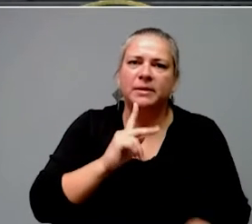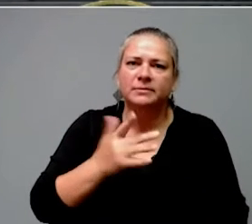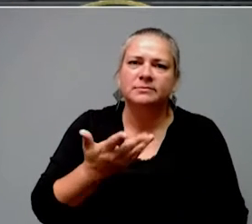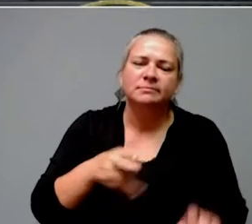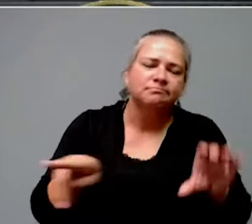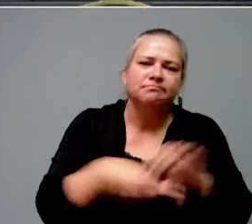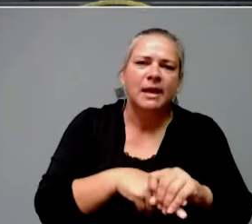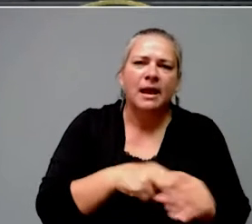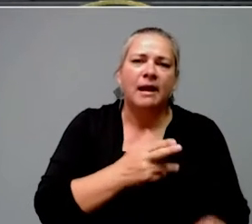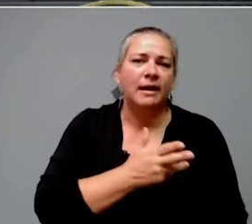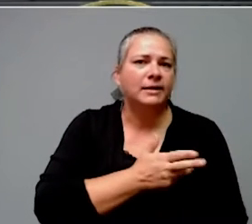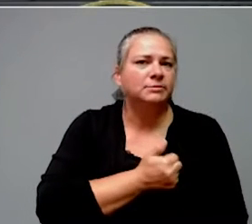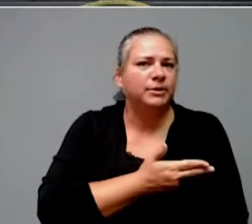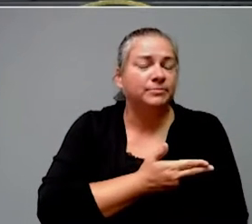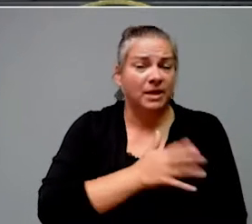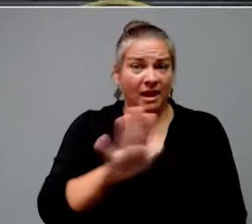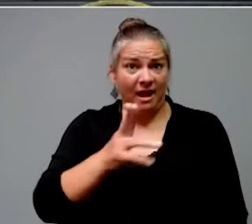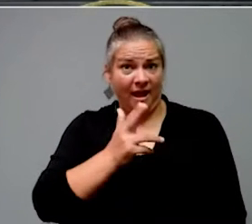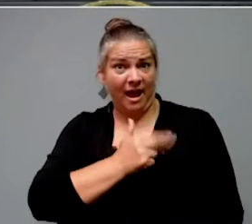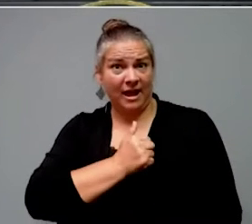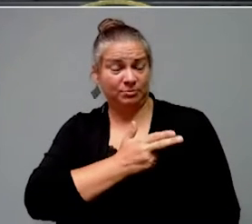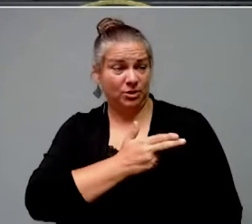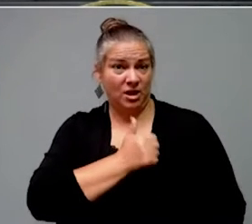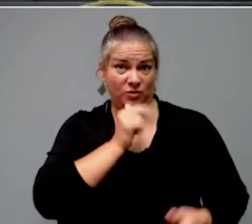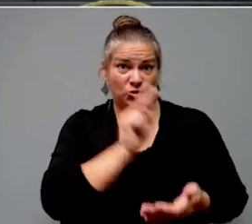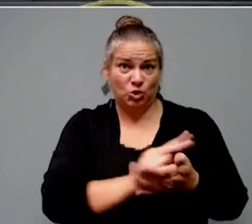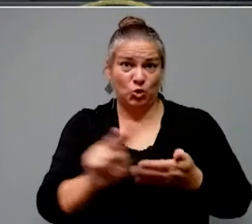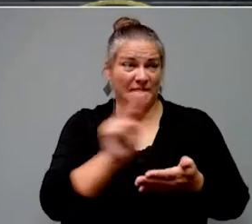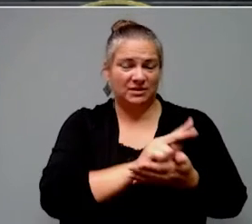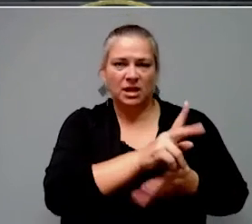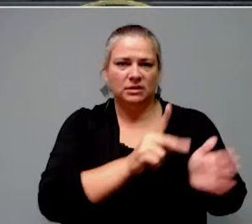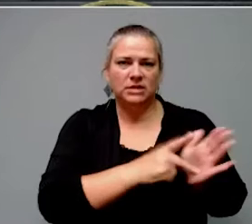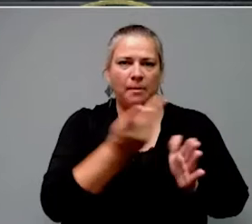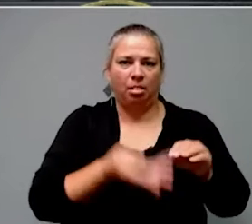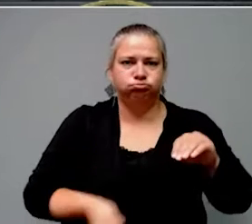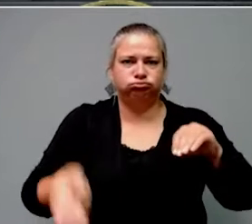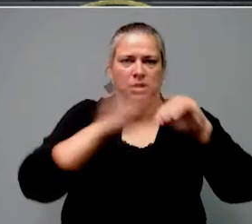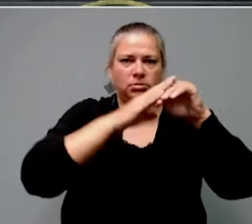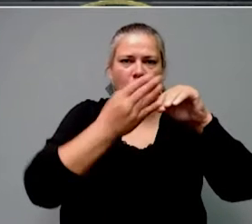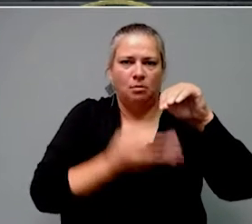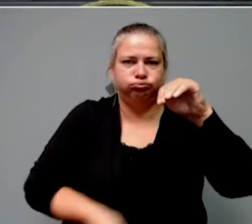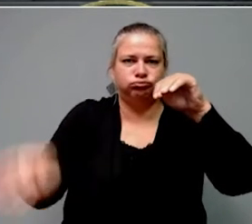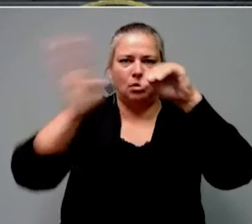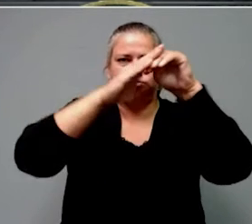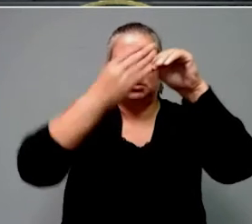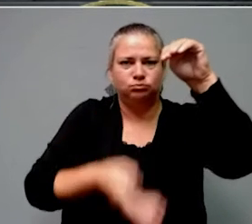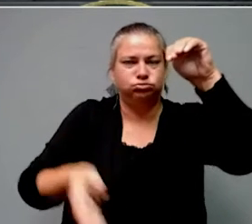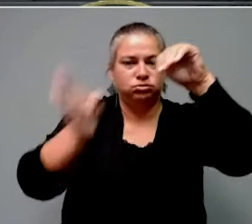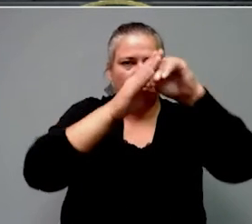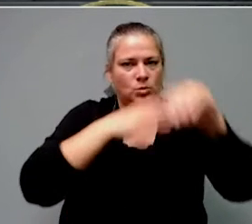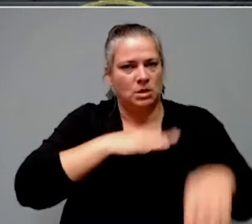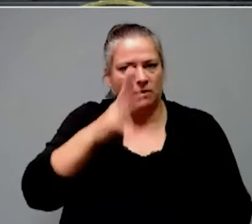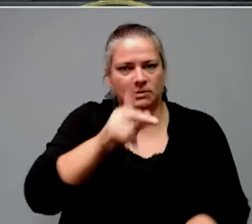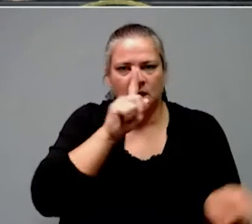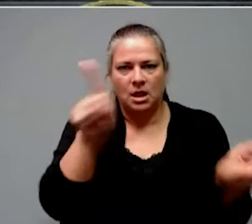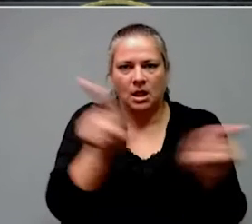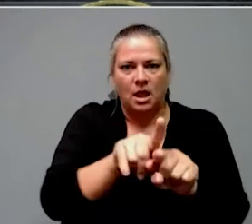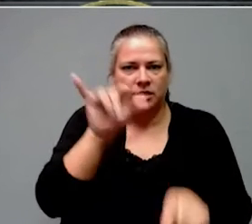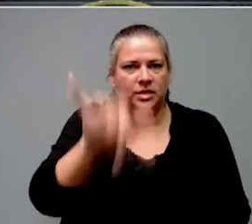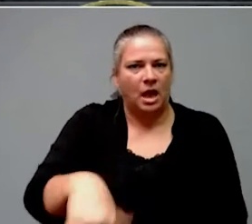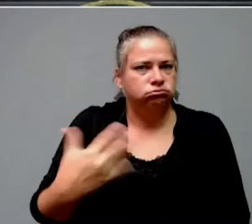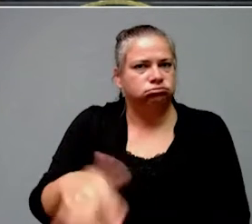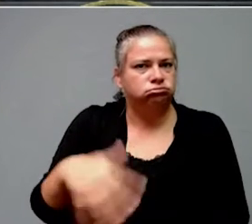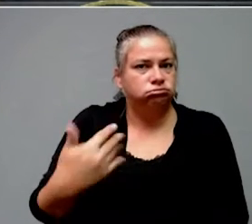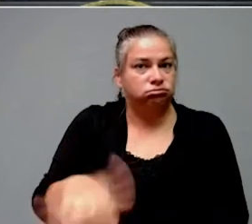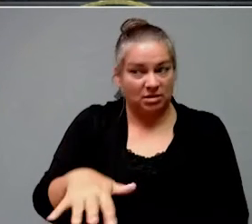Hospitalizations have been doubling every two weeks, something we've never seen before. Again, Dr. Stack will talk about it more, but by the end of the week, we expect to have,